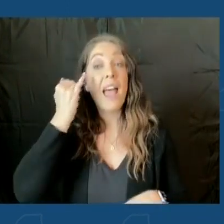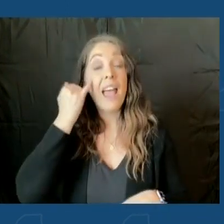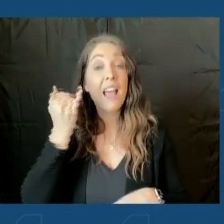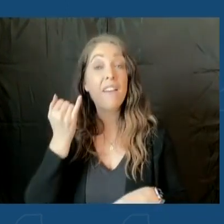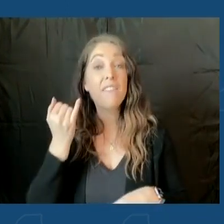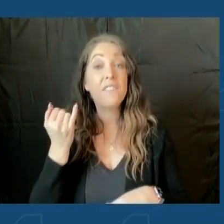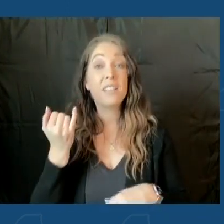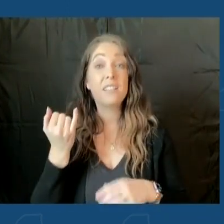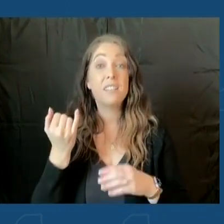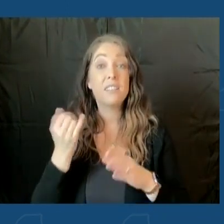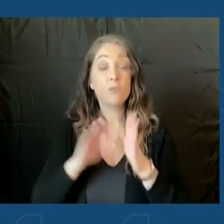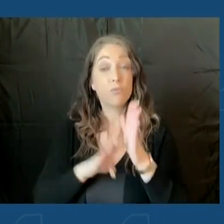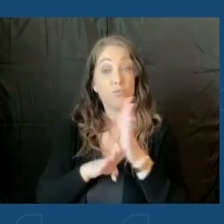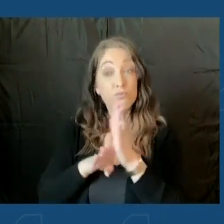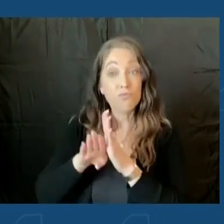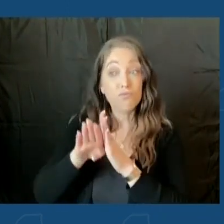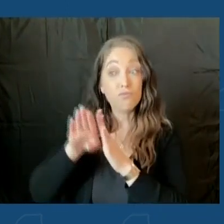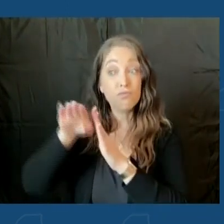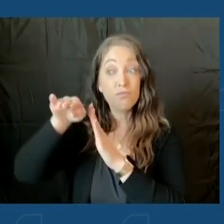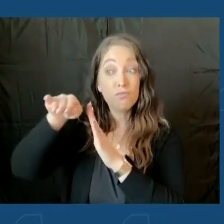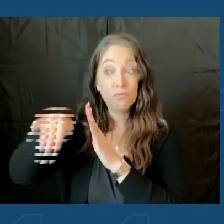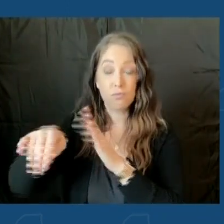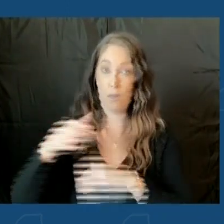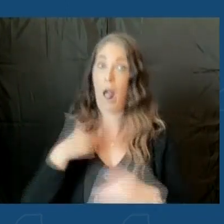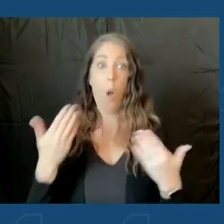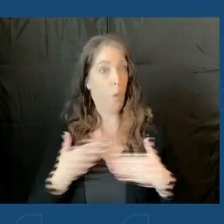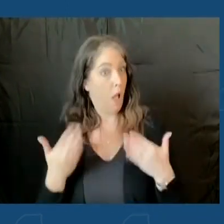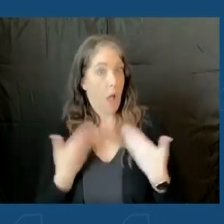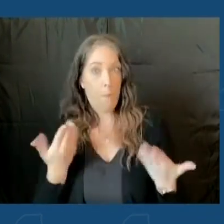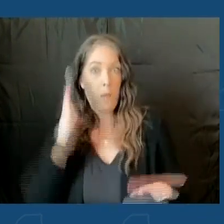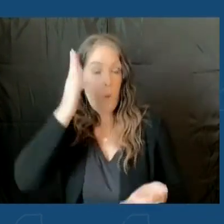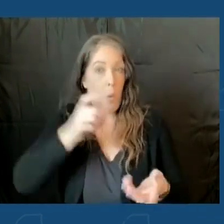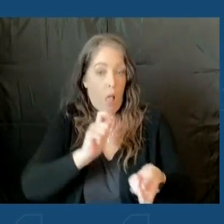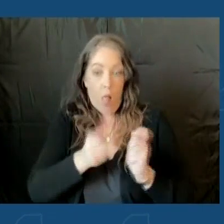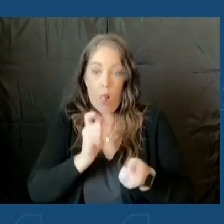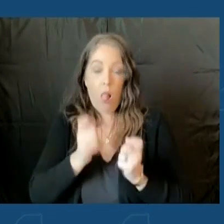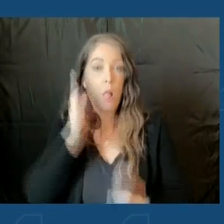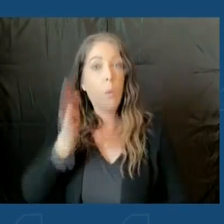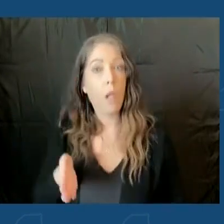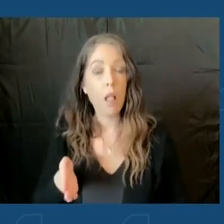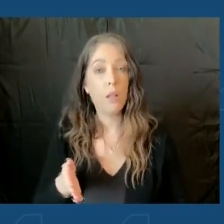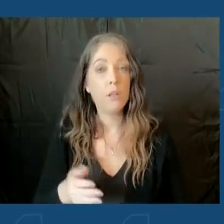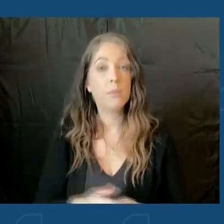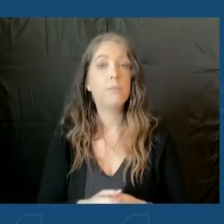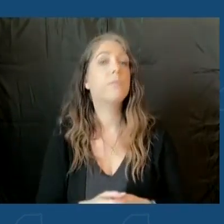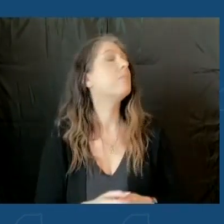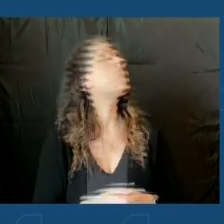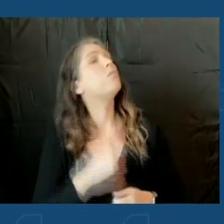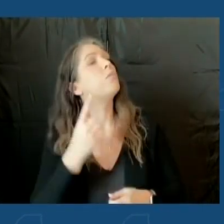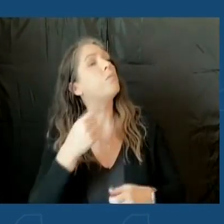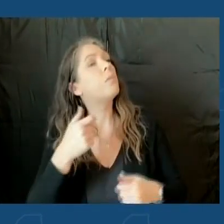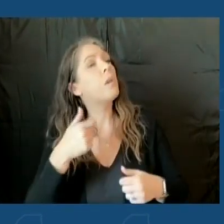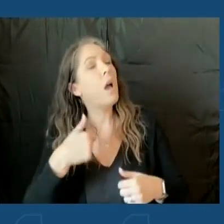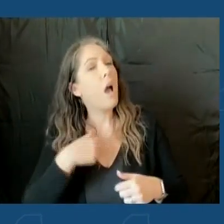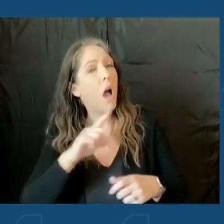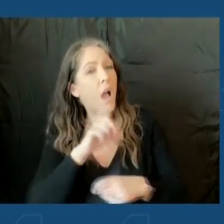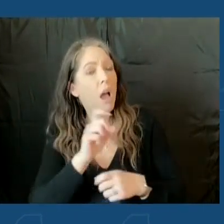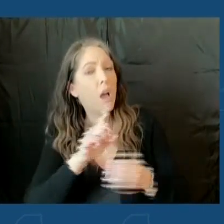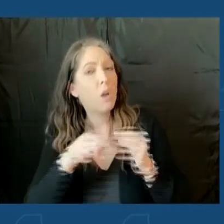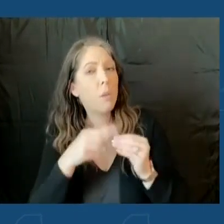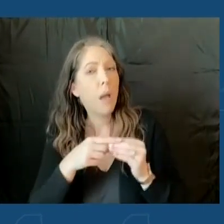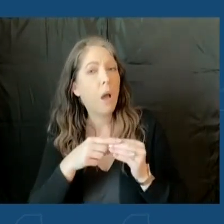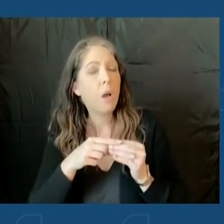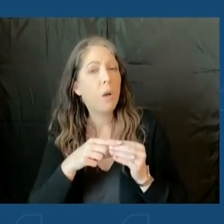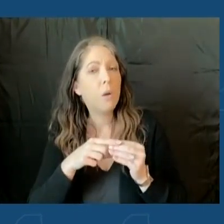I'd be very happy to know that and I'd be willing to make the changes at the time. Governor, can I ask you just about published reports talking about this company, Digital Gadgets, which got